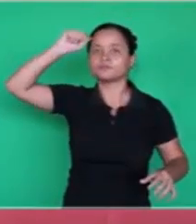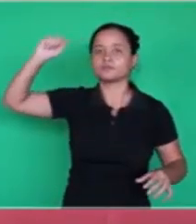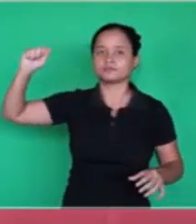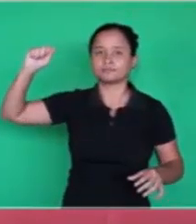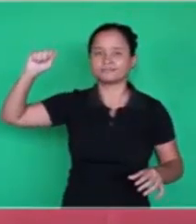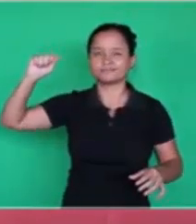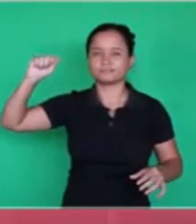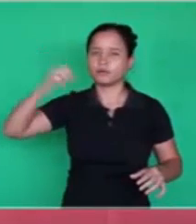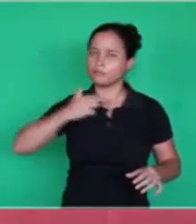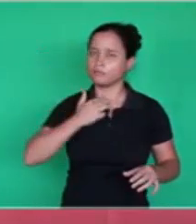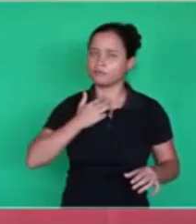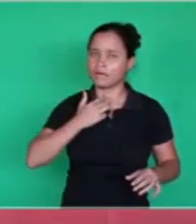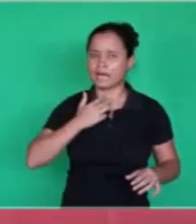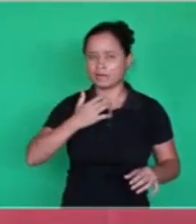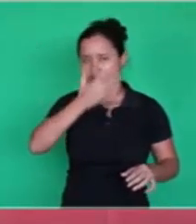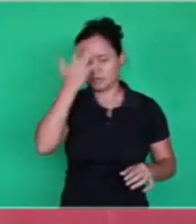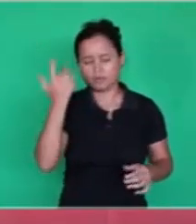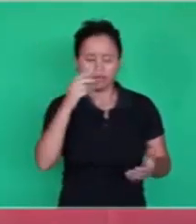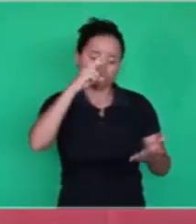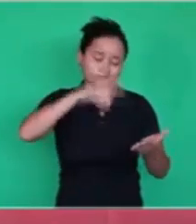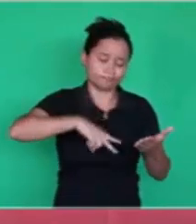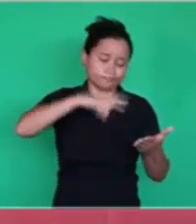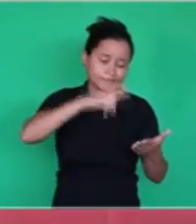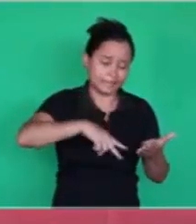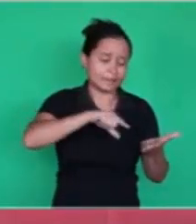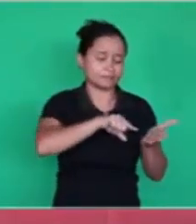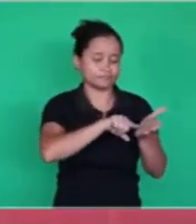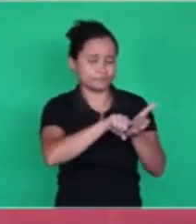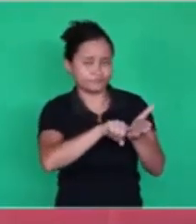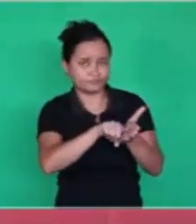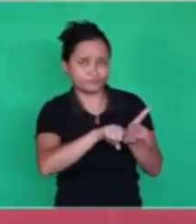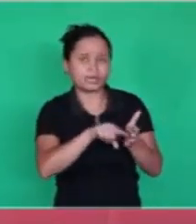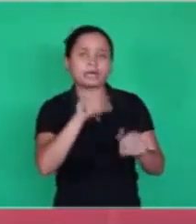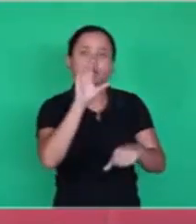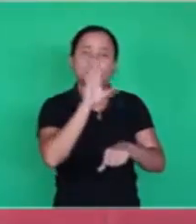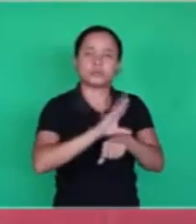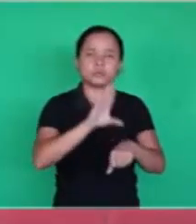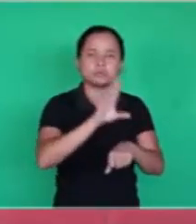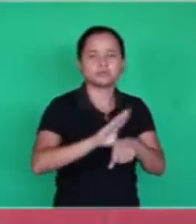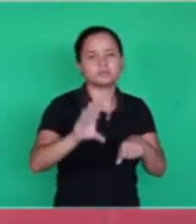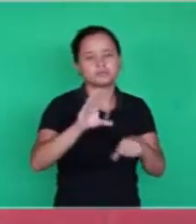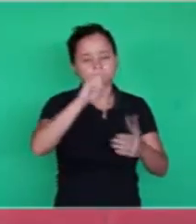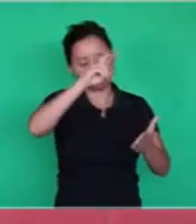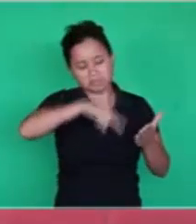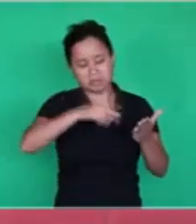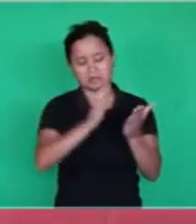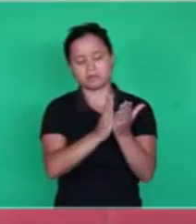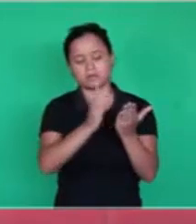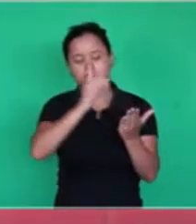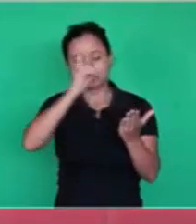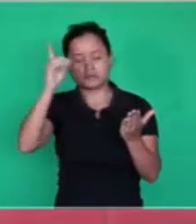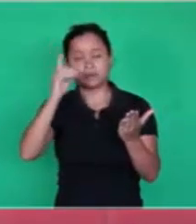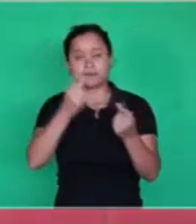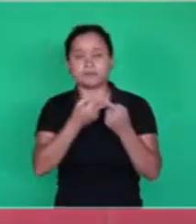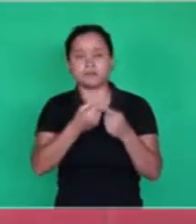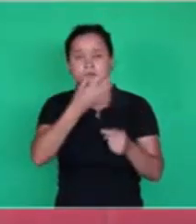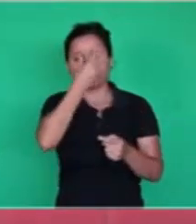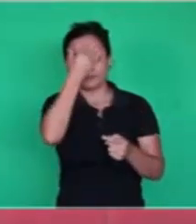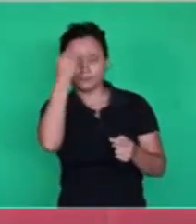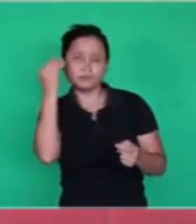But people want to read and take a class, a Bible course, and they forget about this.